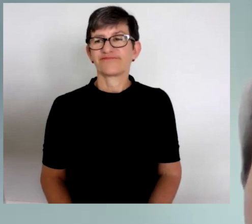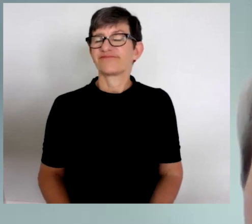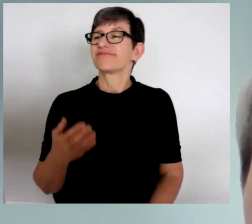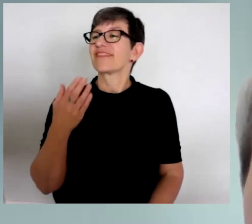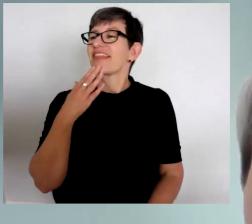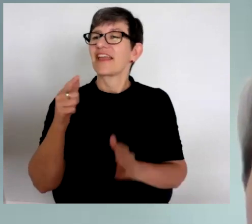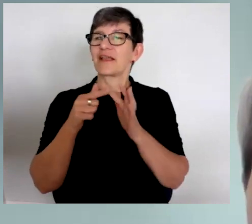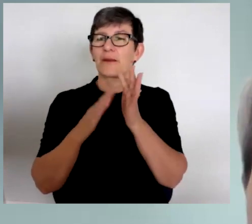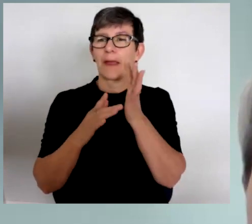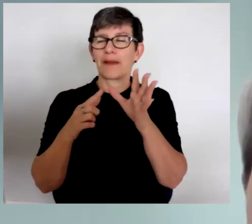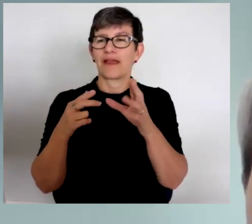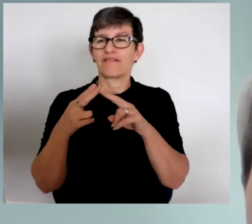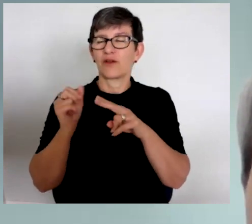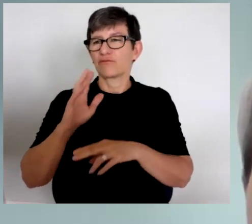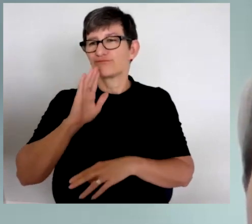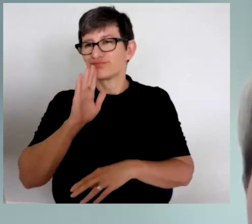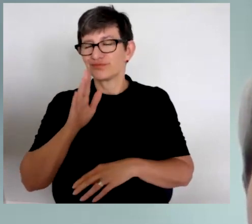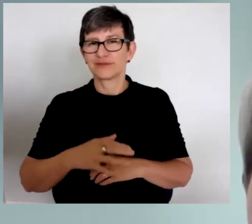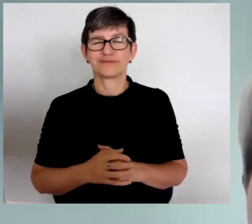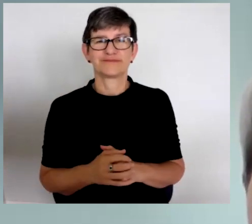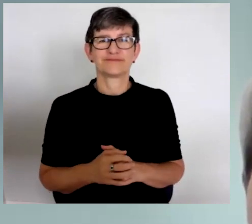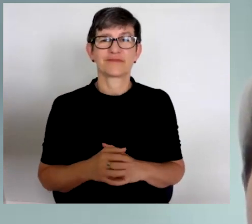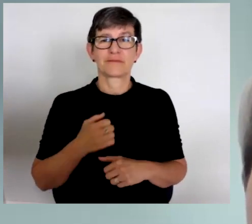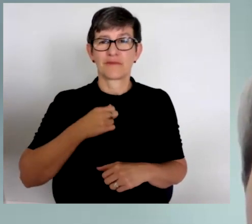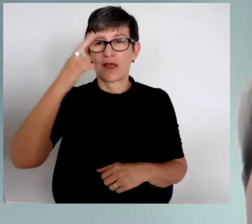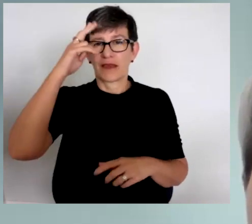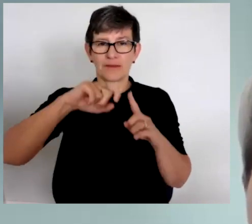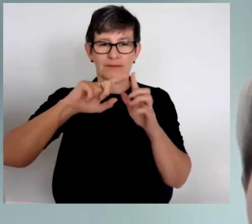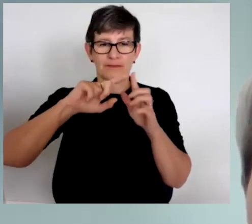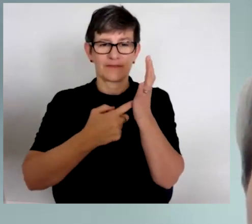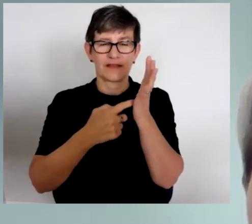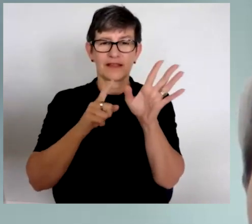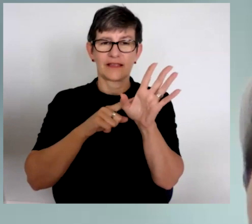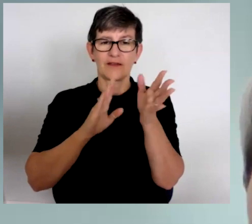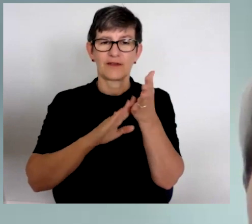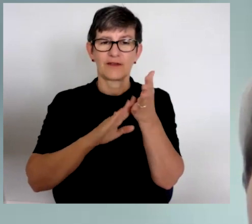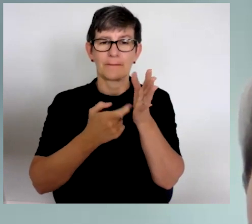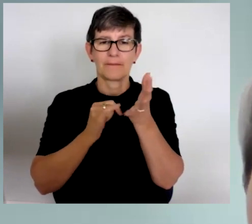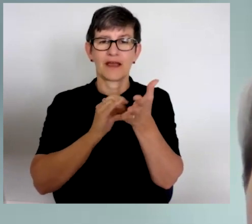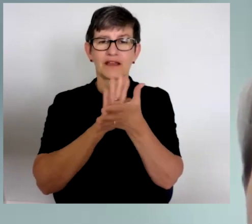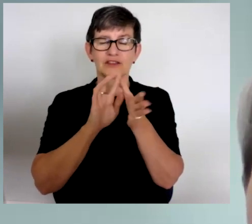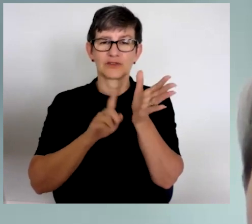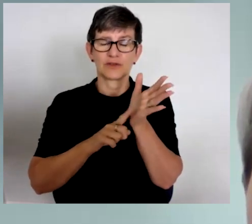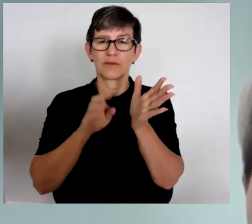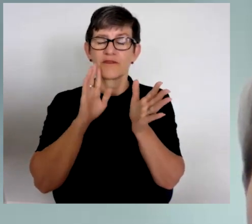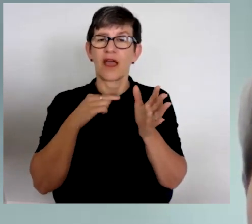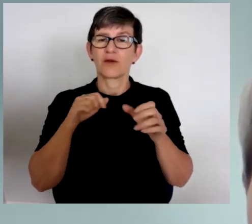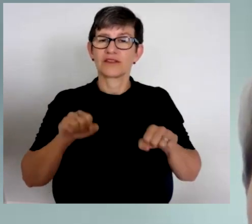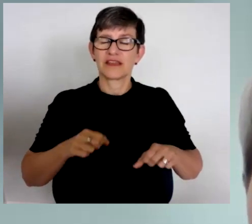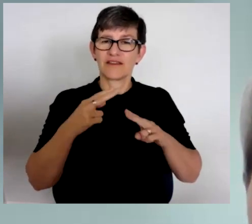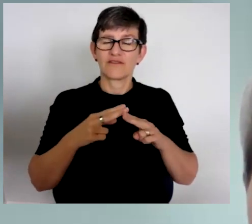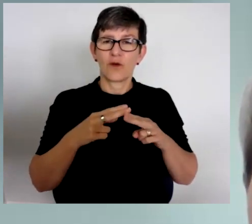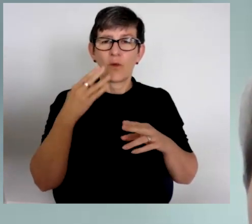Thank you very much, Emma, for your keynote speech. My name is Kerry Marshall, and I'm the former chair of Women with